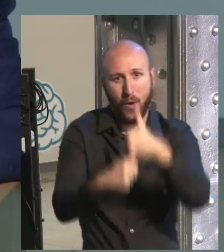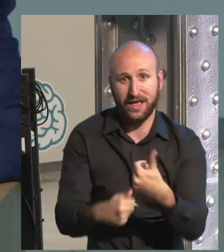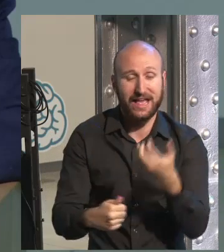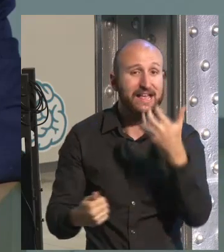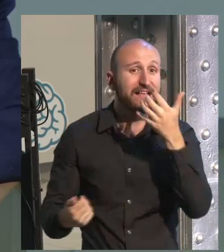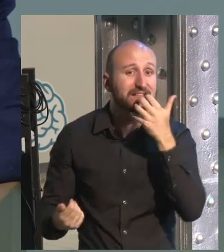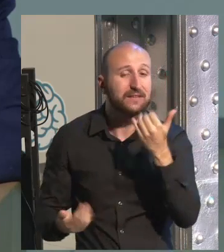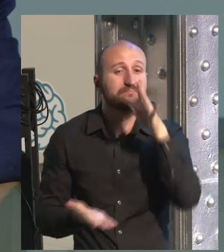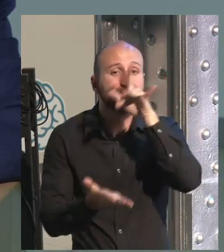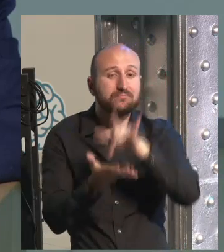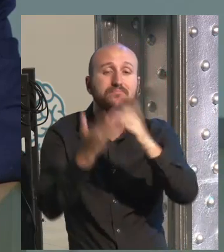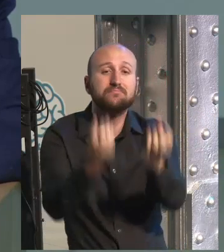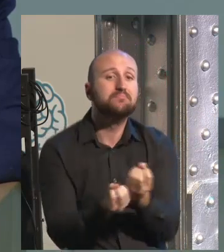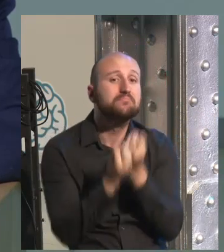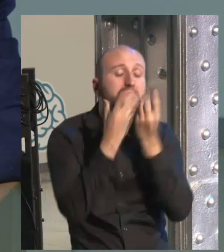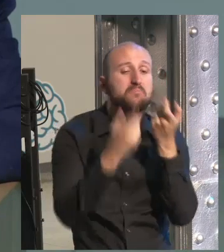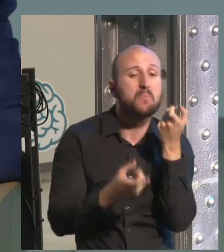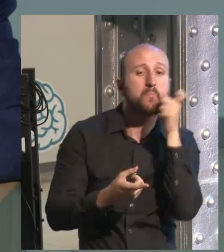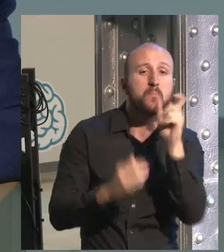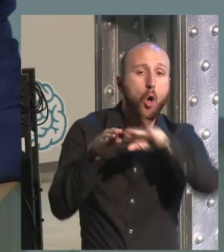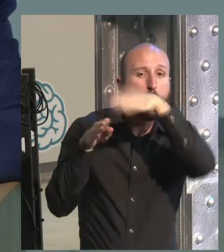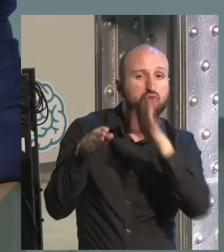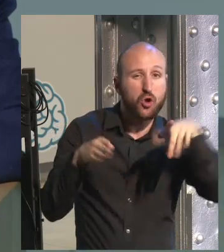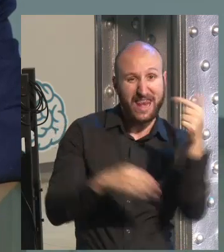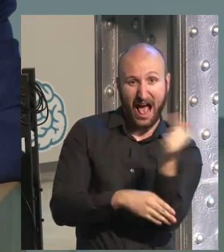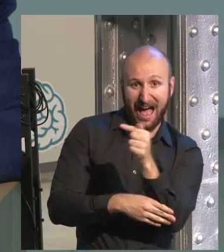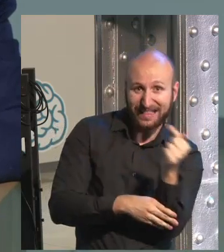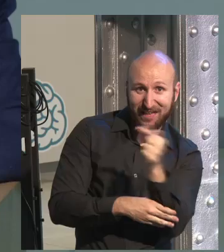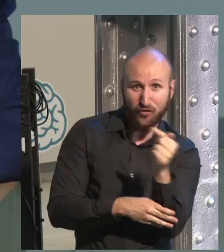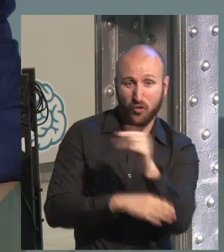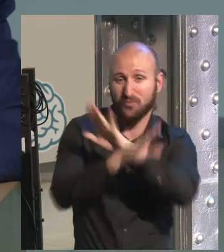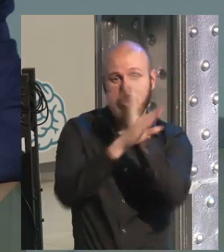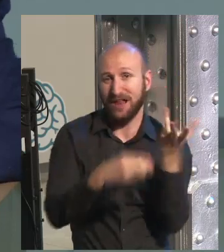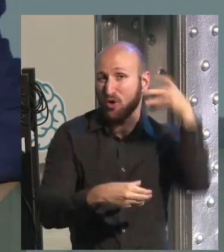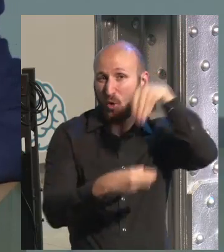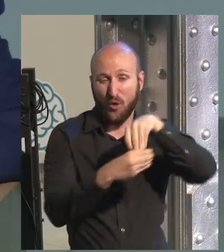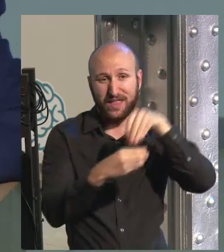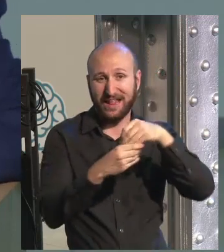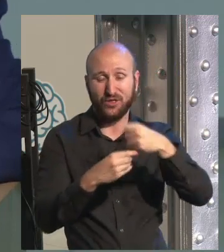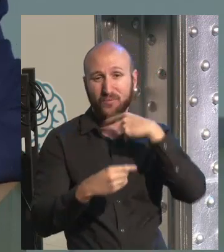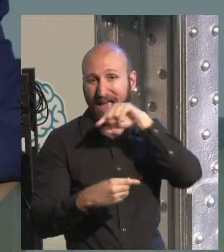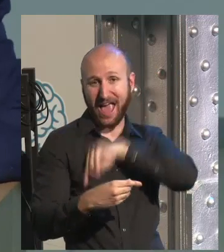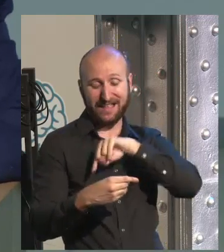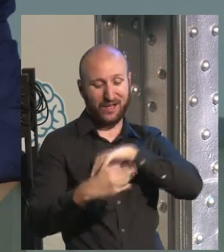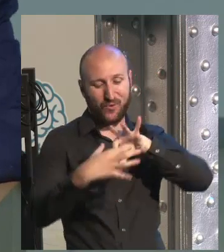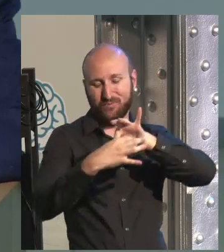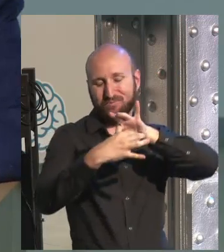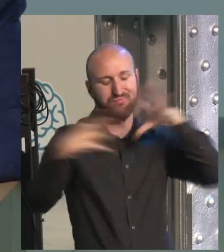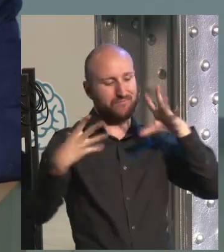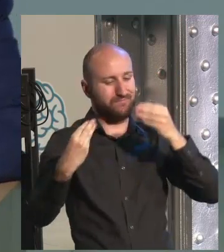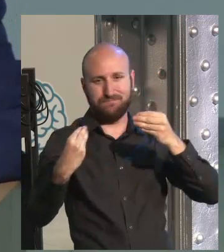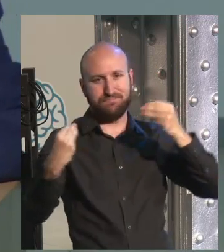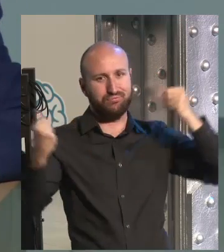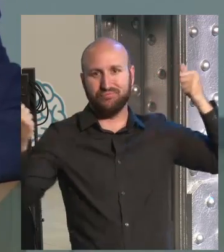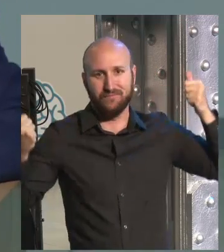And if words are carrying a negative word, they will be lost. Of course, they won't